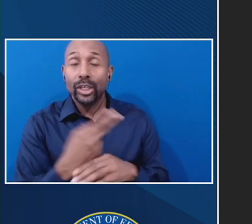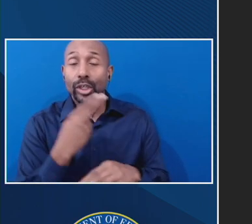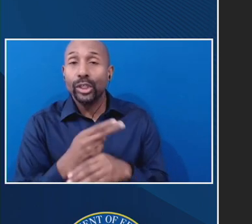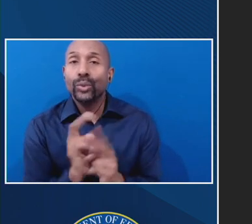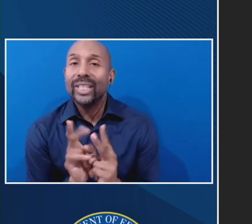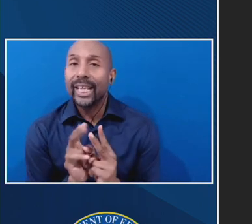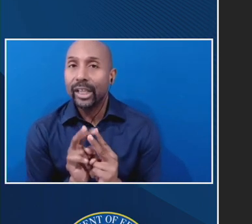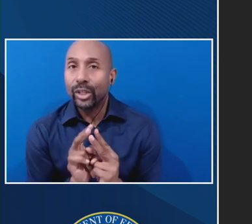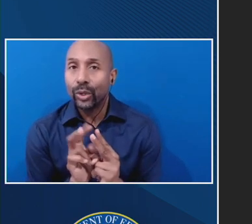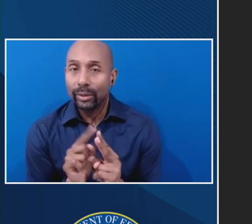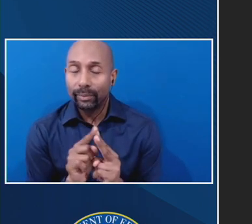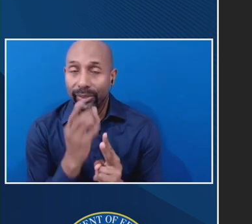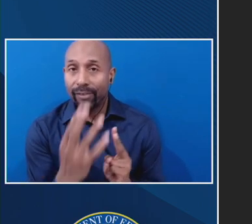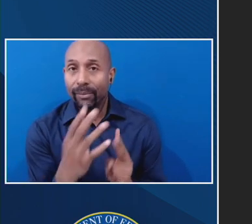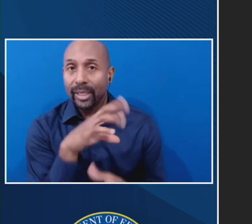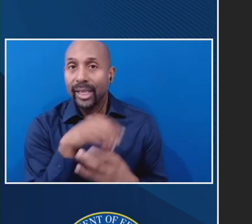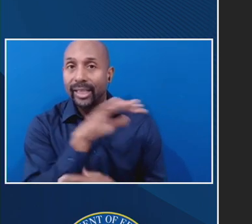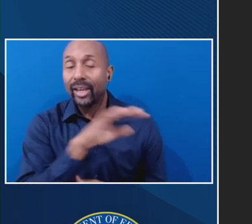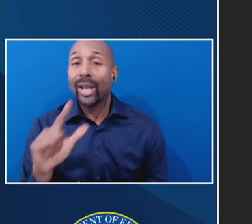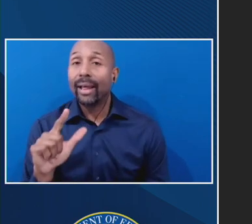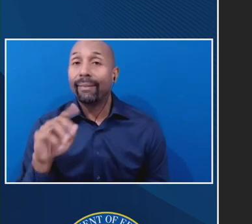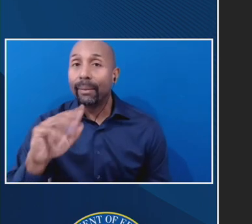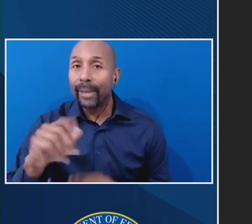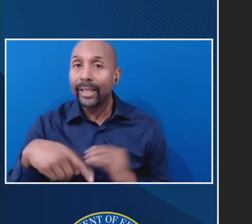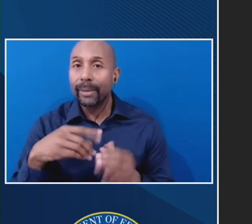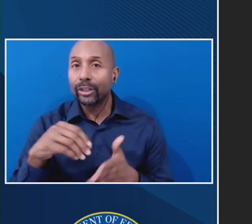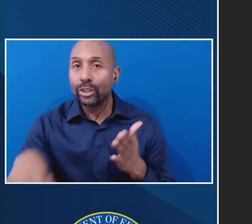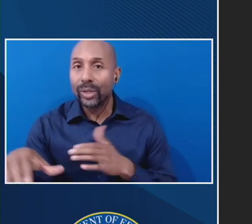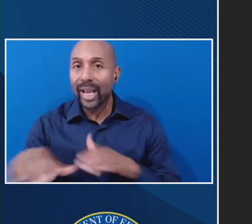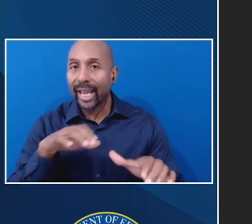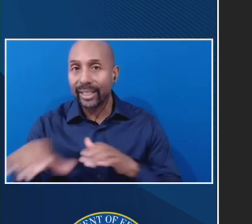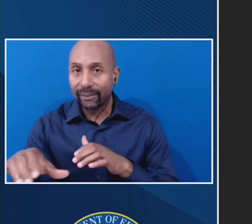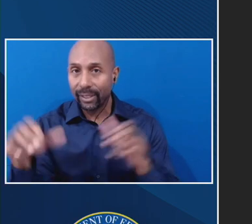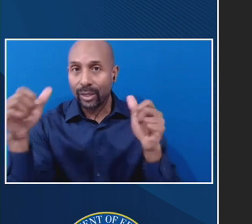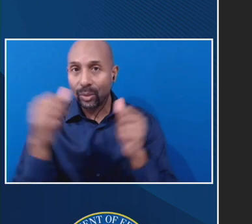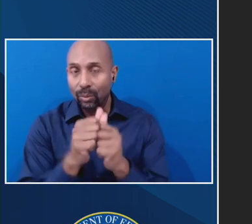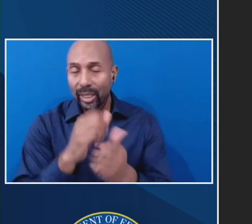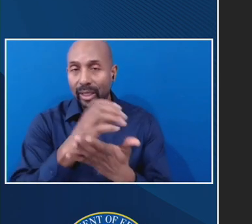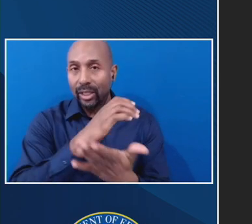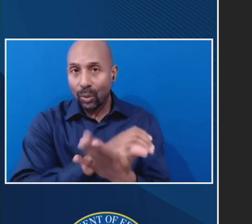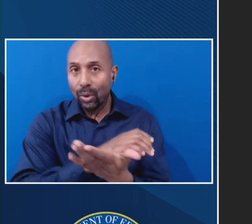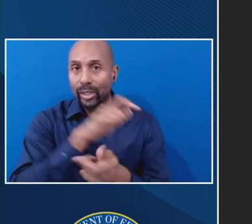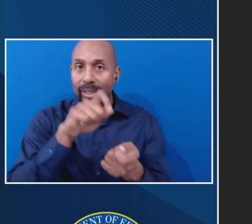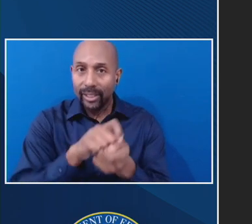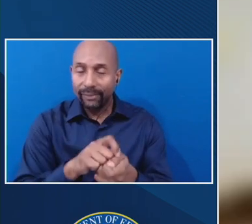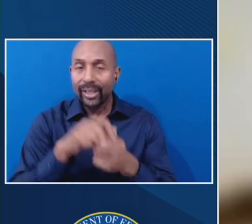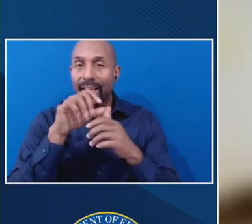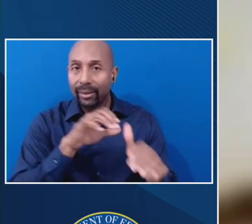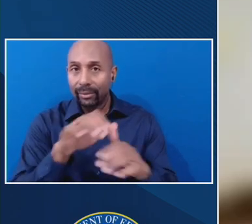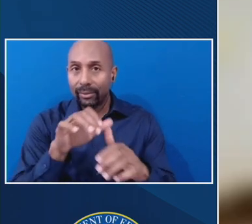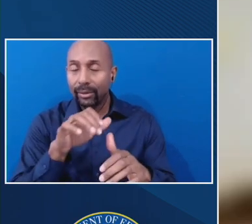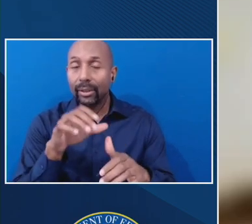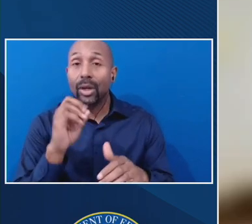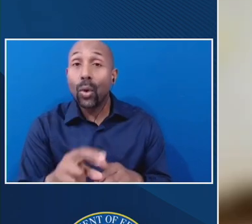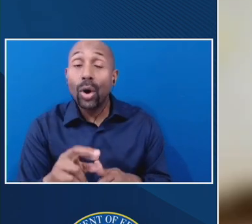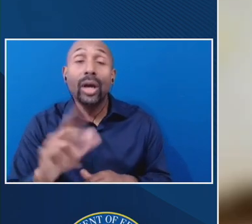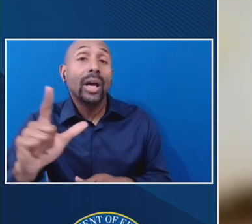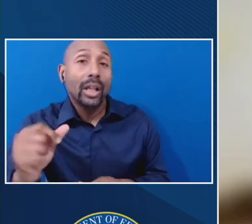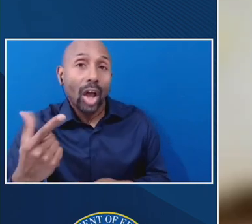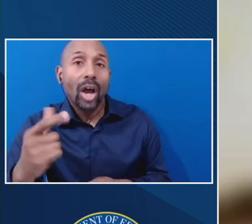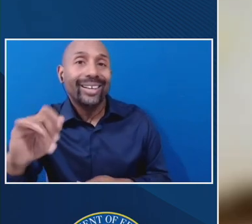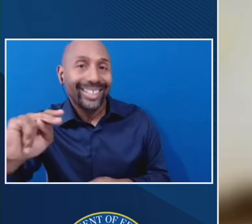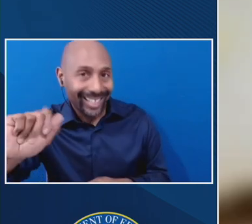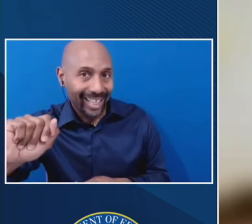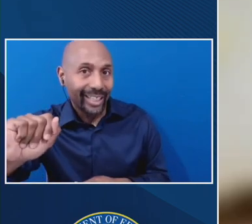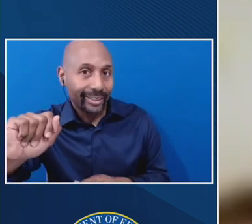information tied within their LMS about students activity with, uh, course specific activity or logins and not, um,